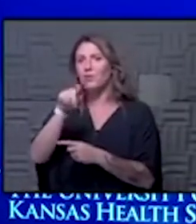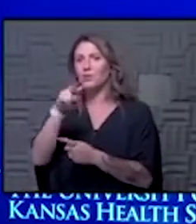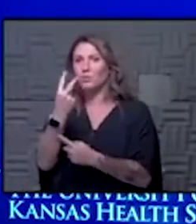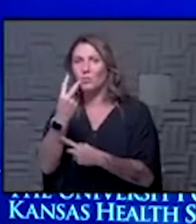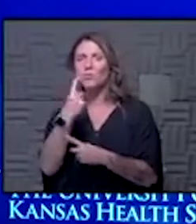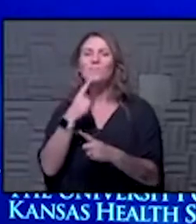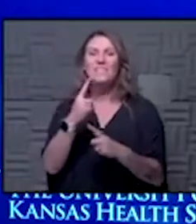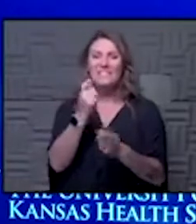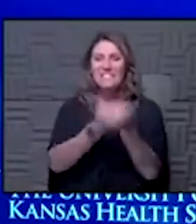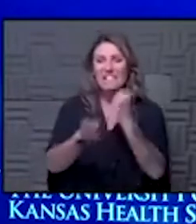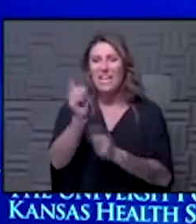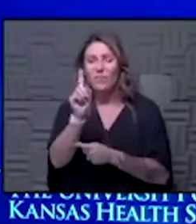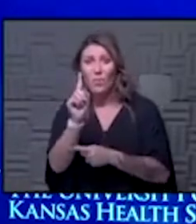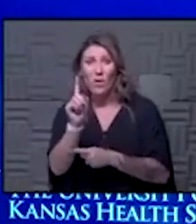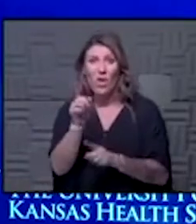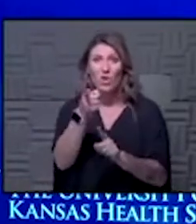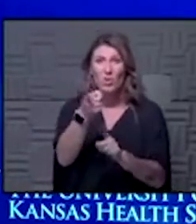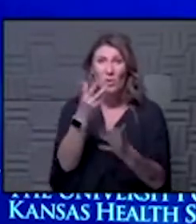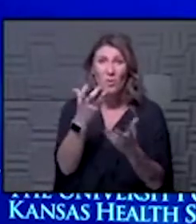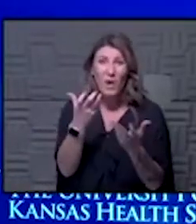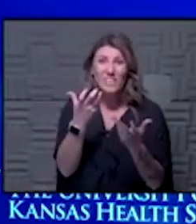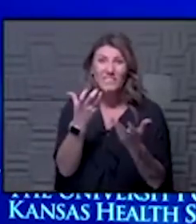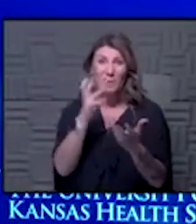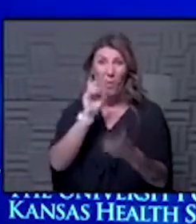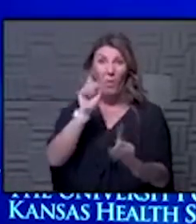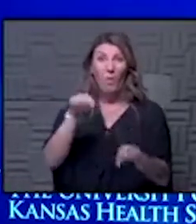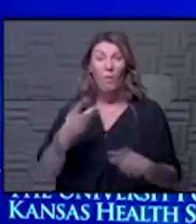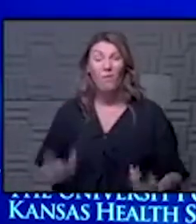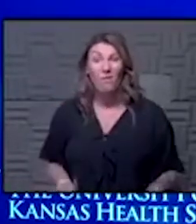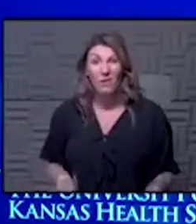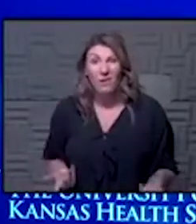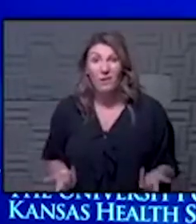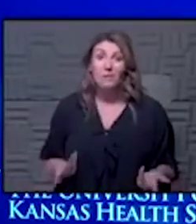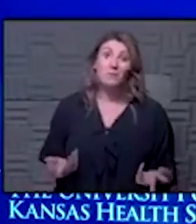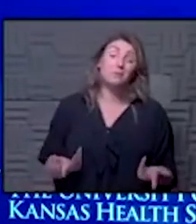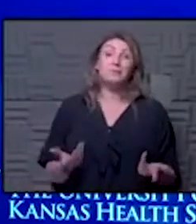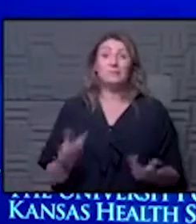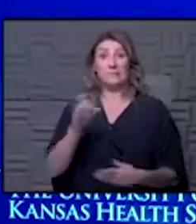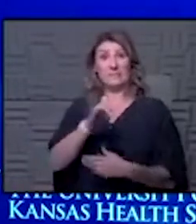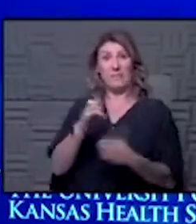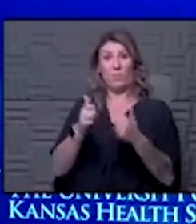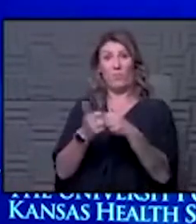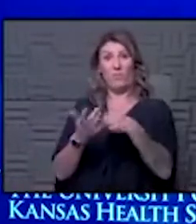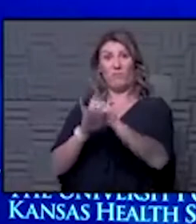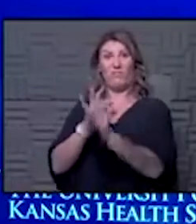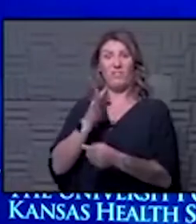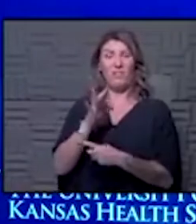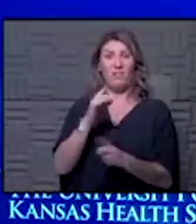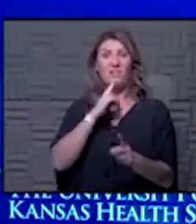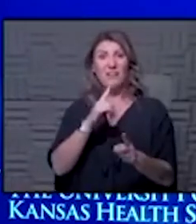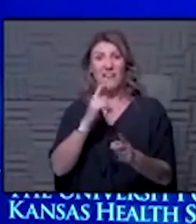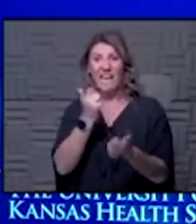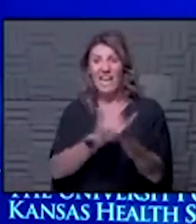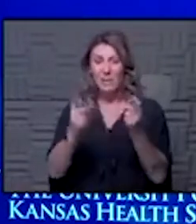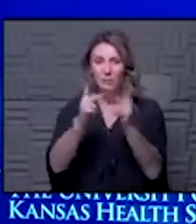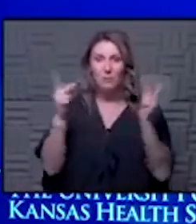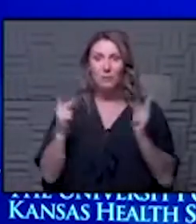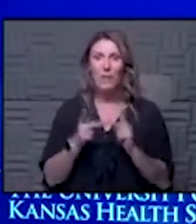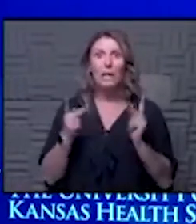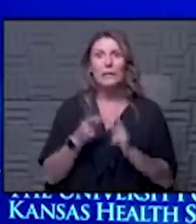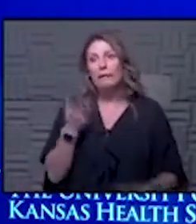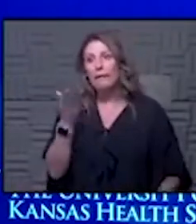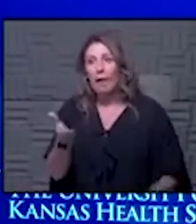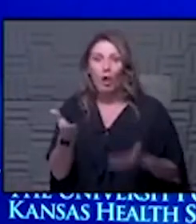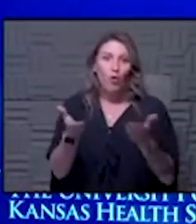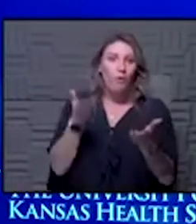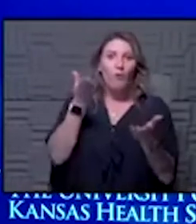it's everywhere you want to be and I think that's kind of SARS and so every place you want to be that's where it is and that